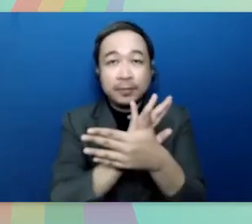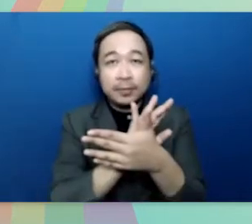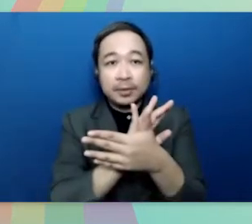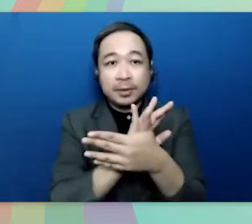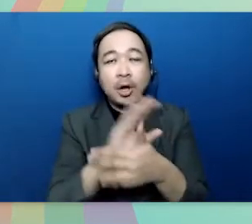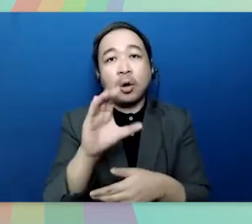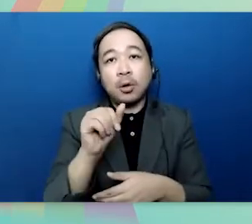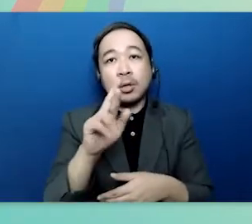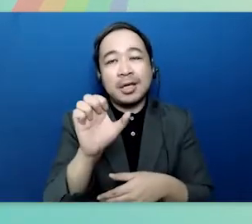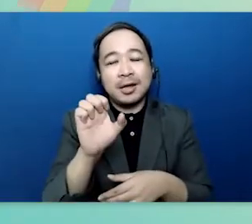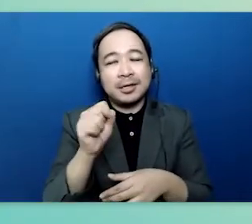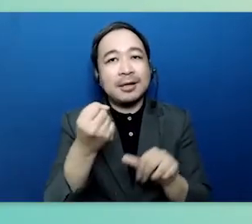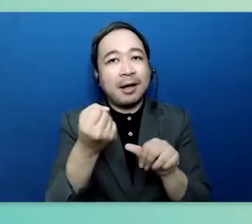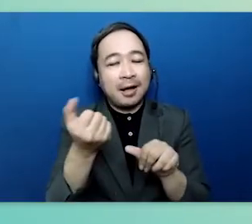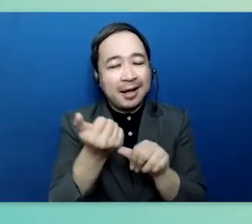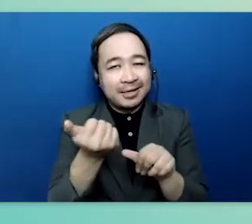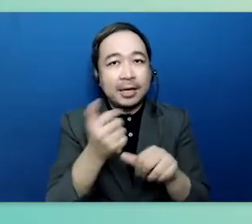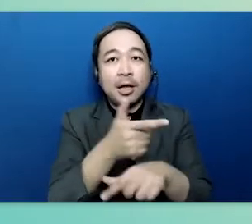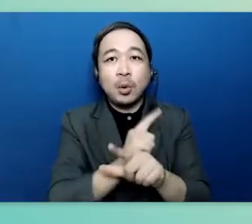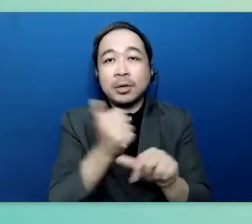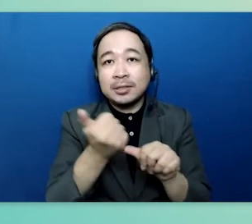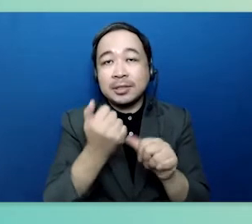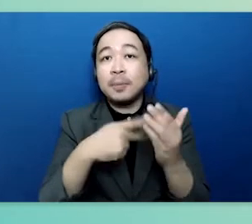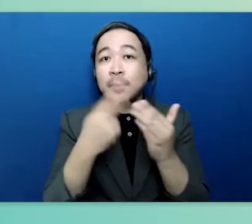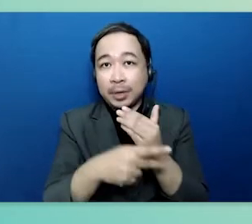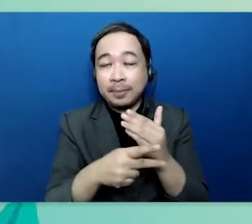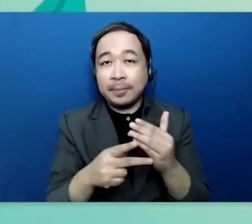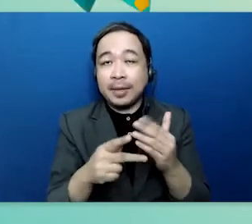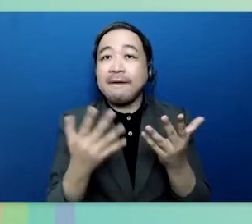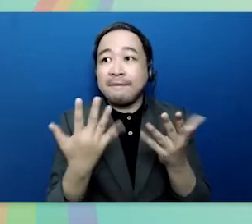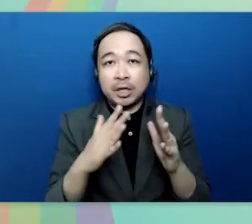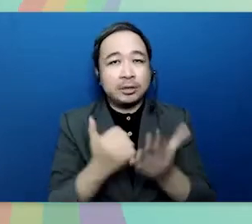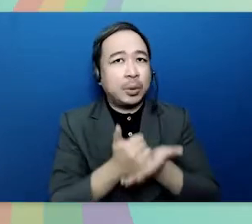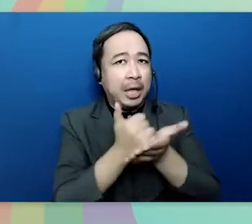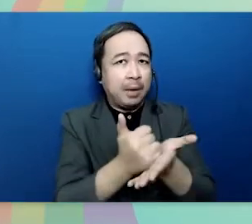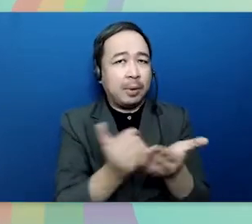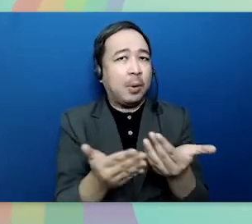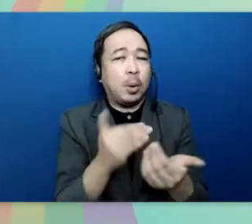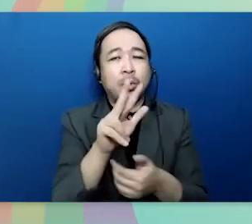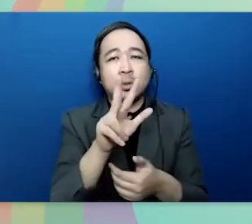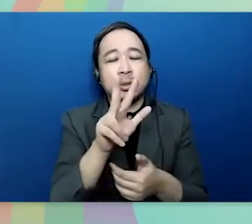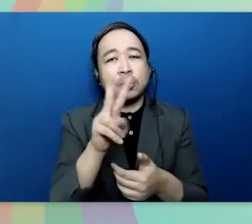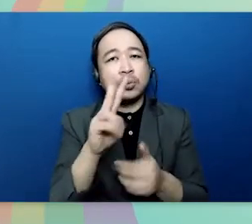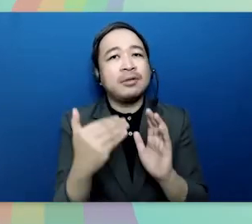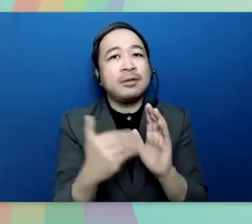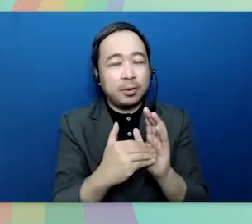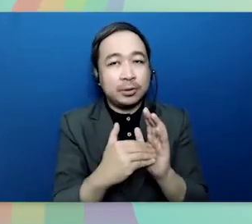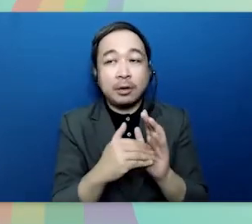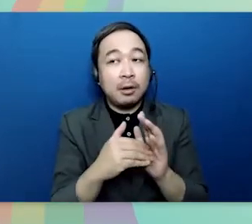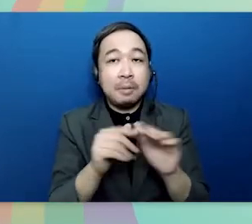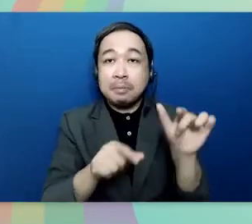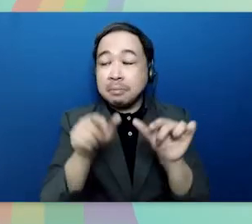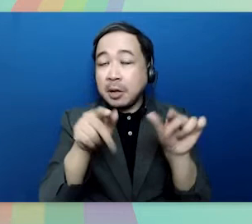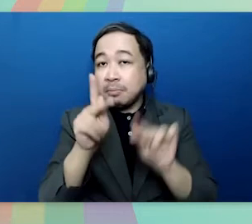assistance program has already assisted close to 32 000 borrowers and